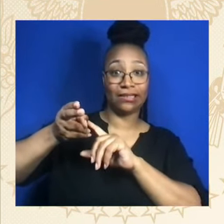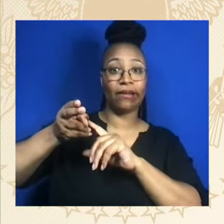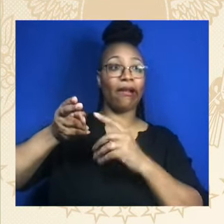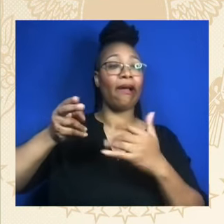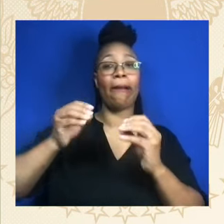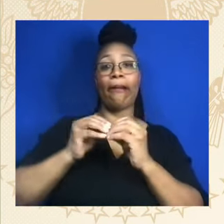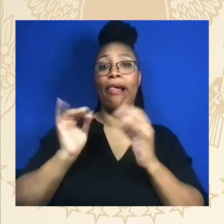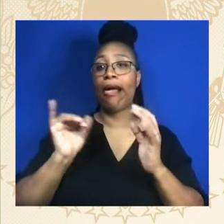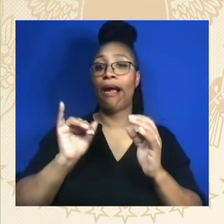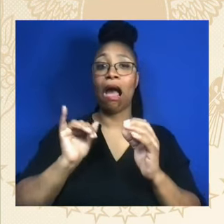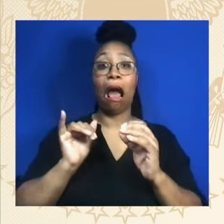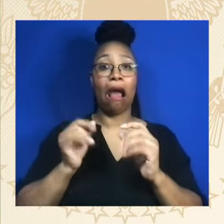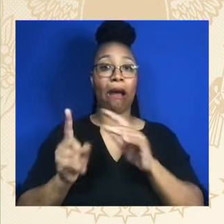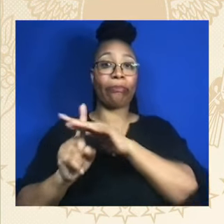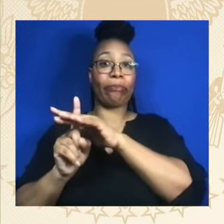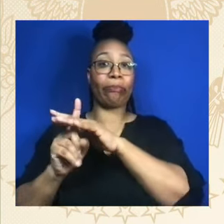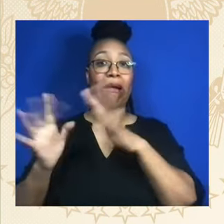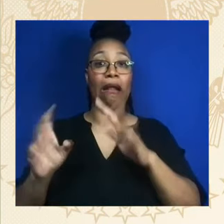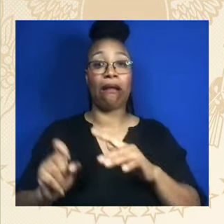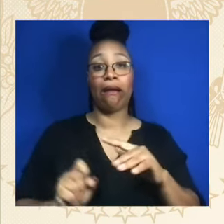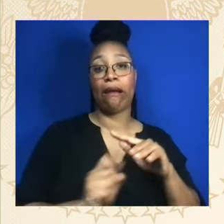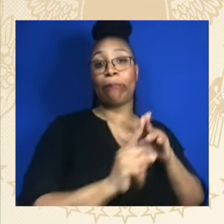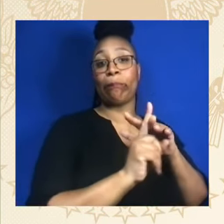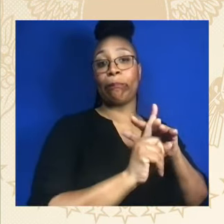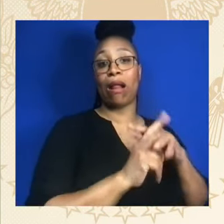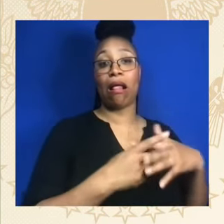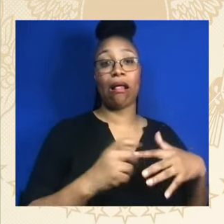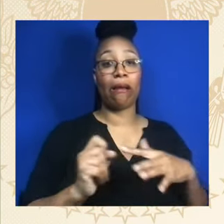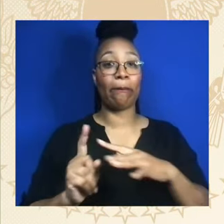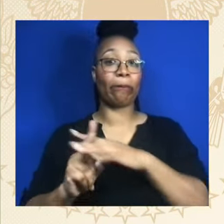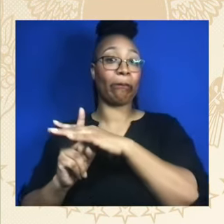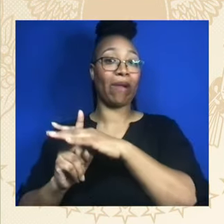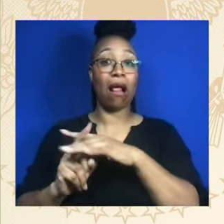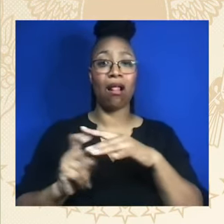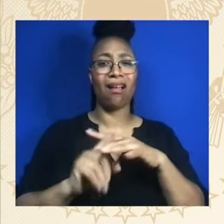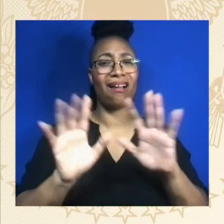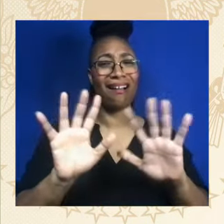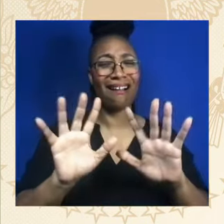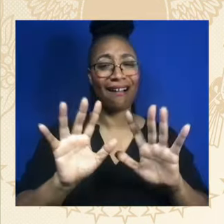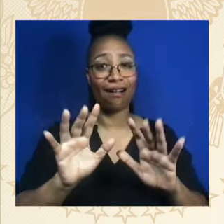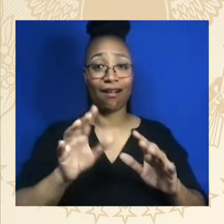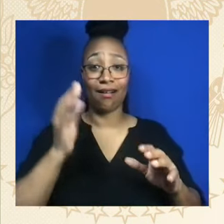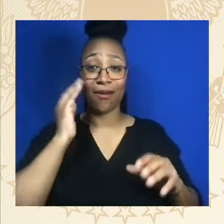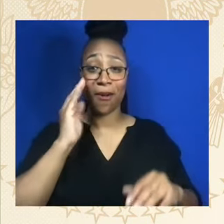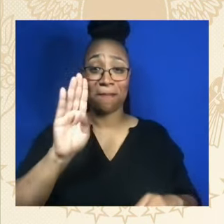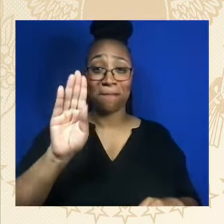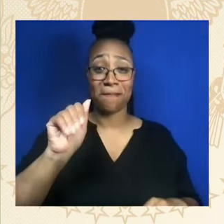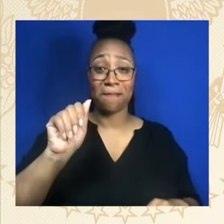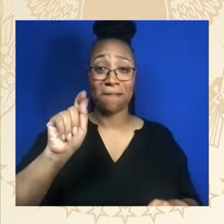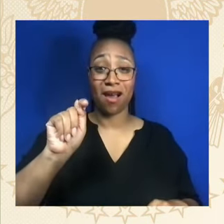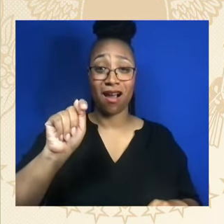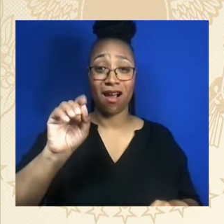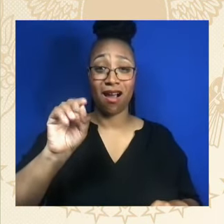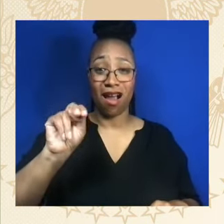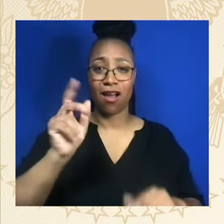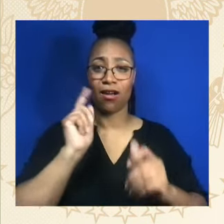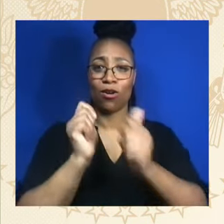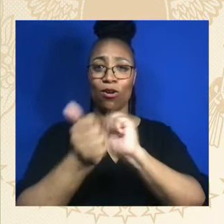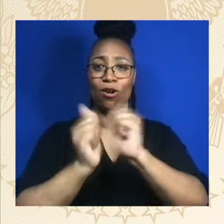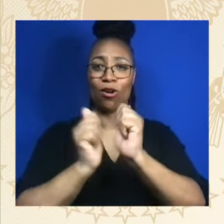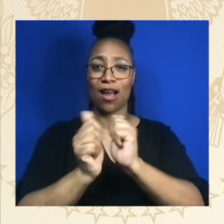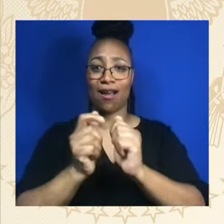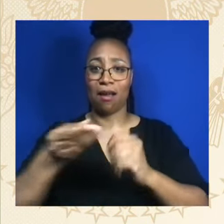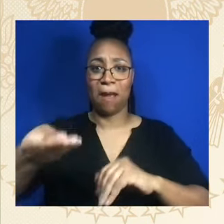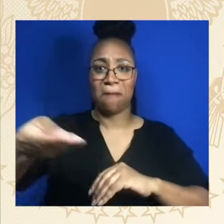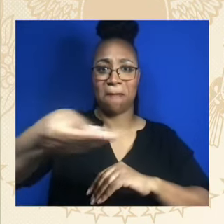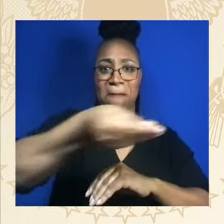And then we run our part the best way we can. And then we pass the baton